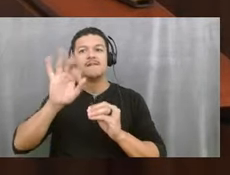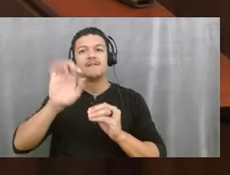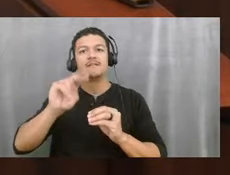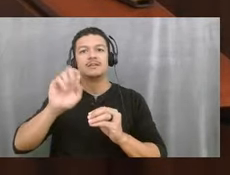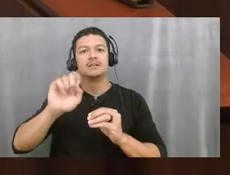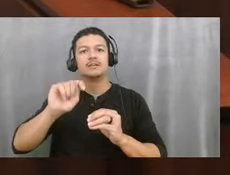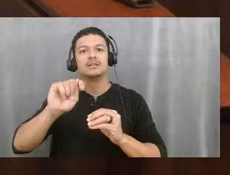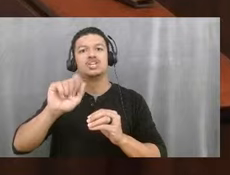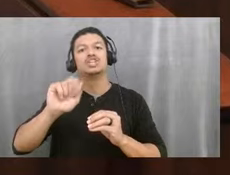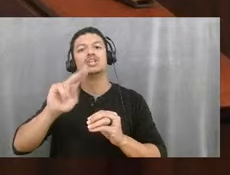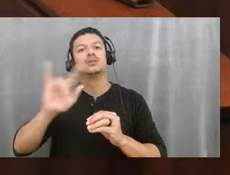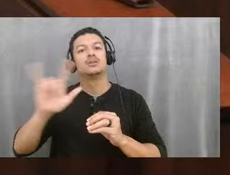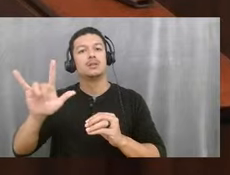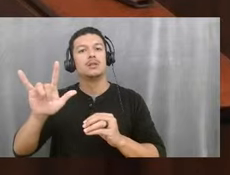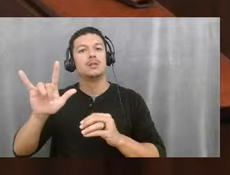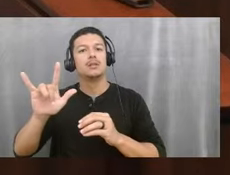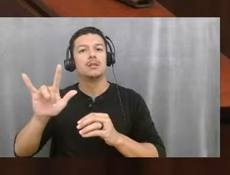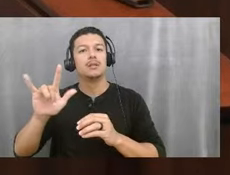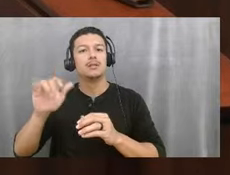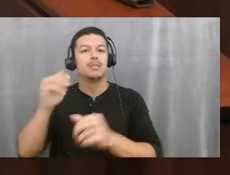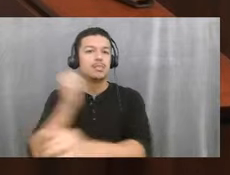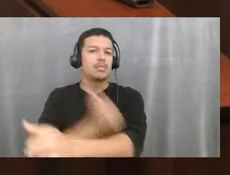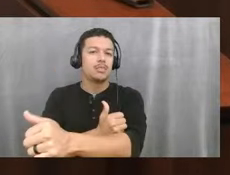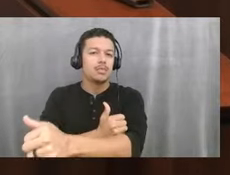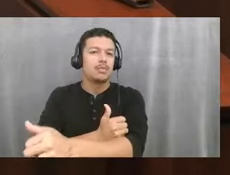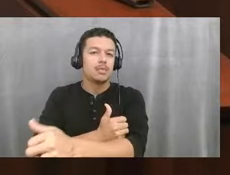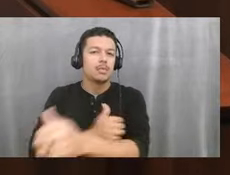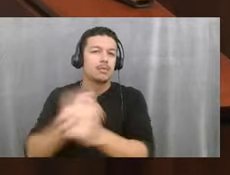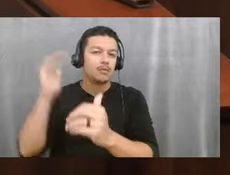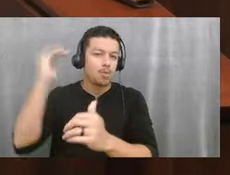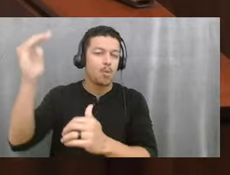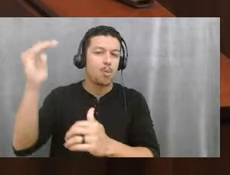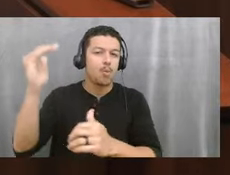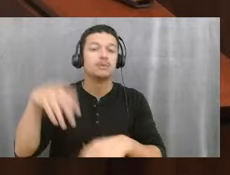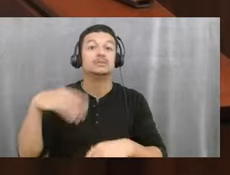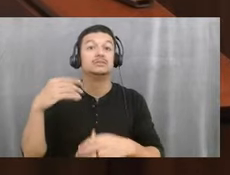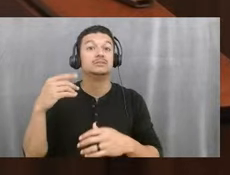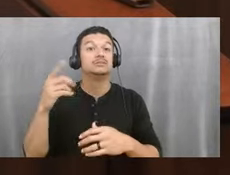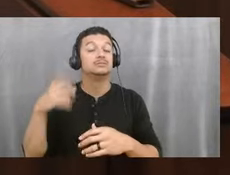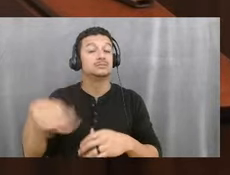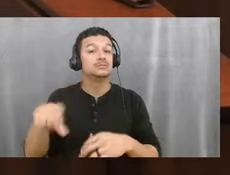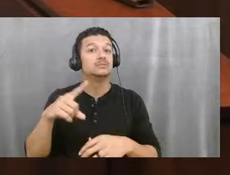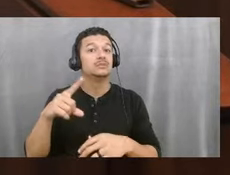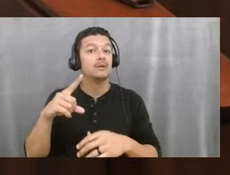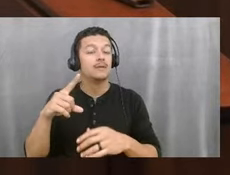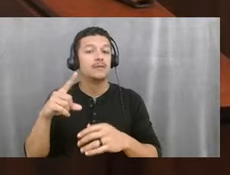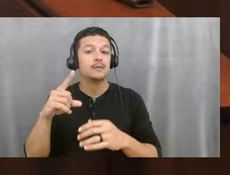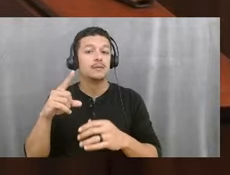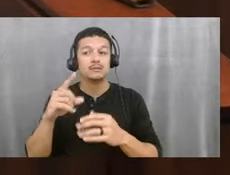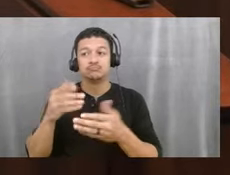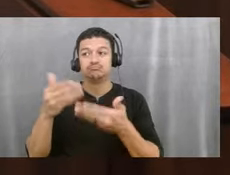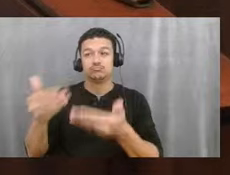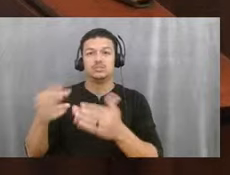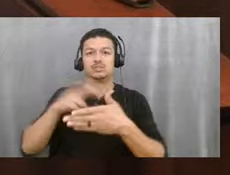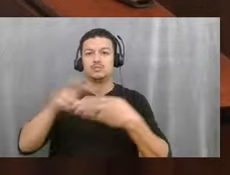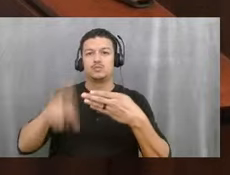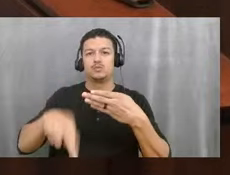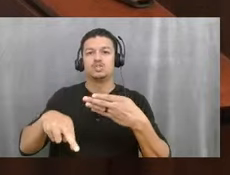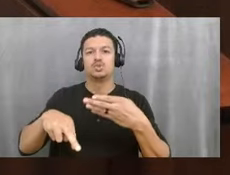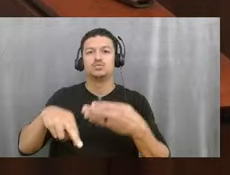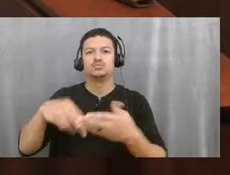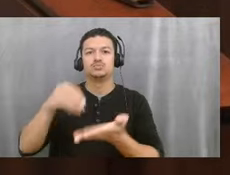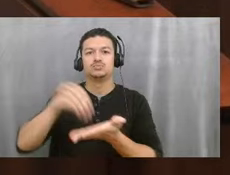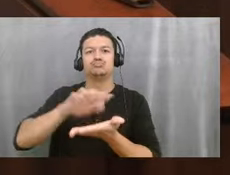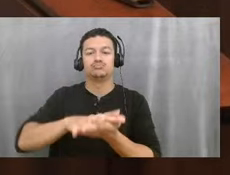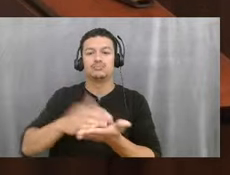fund our investigation and we were able to put forth some meaningful results. I have them here. It was an